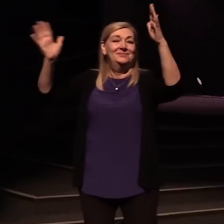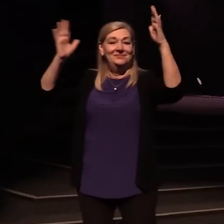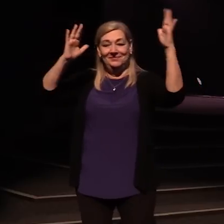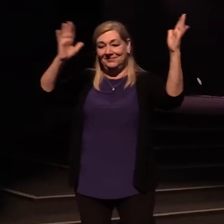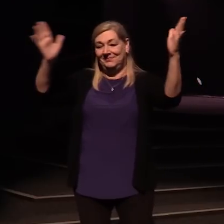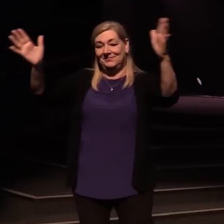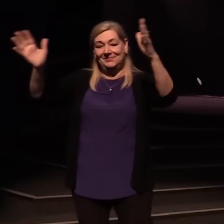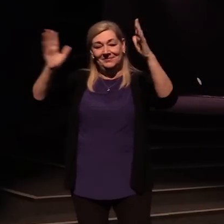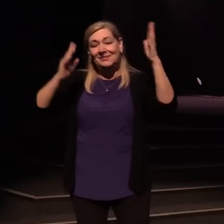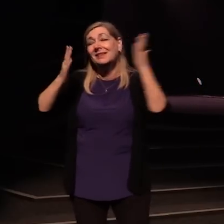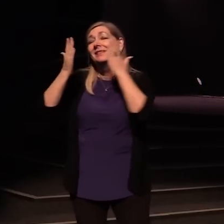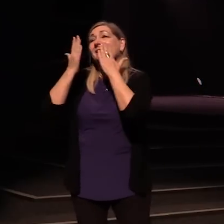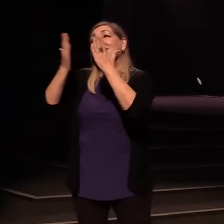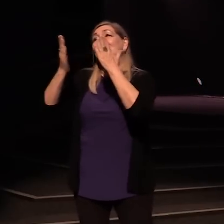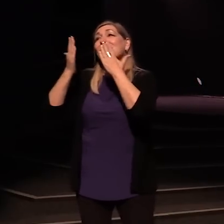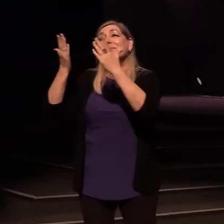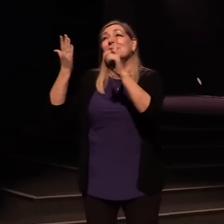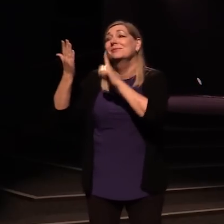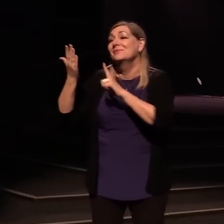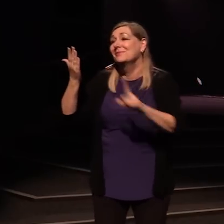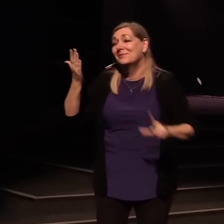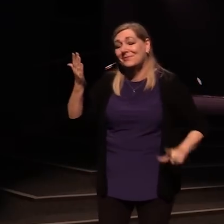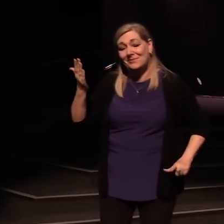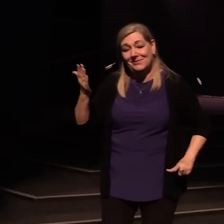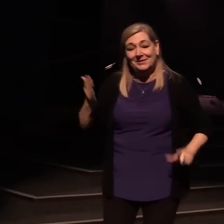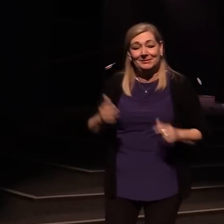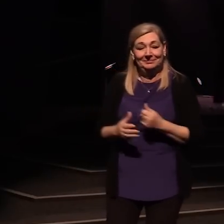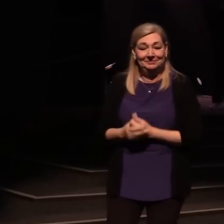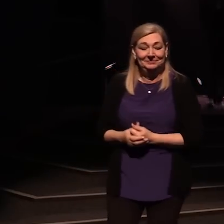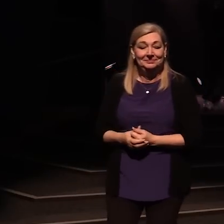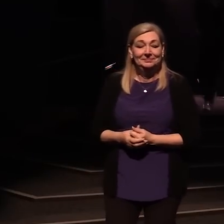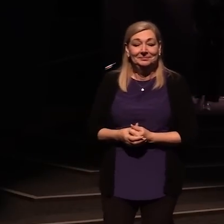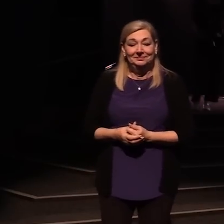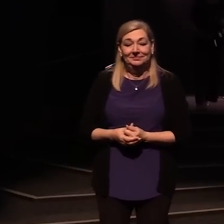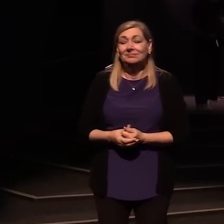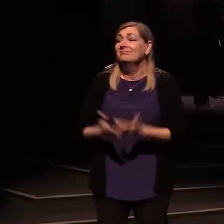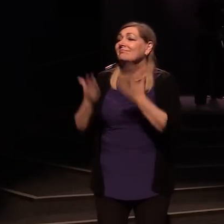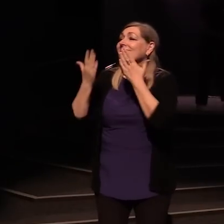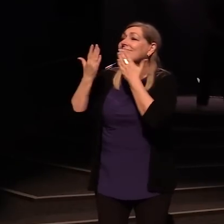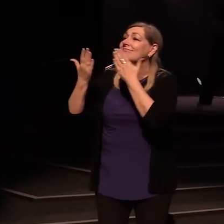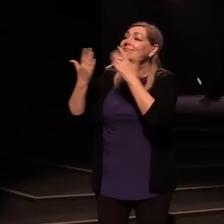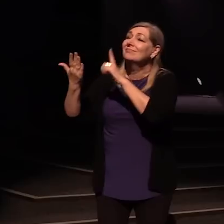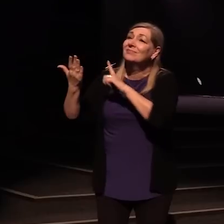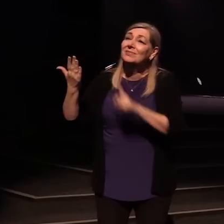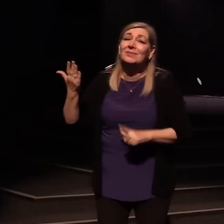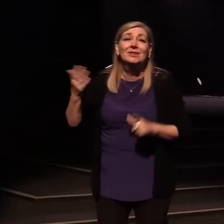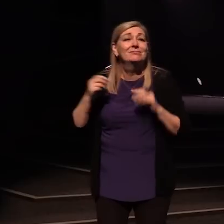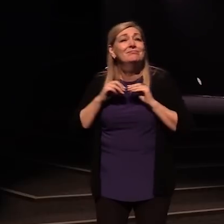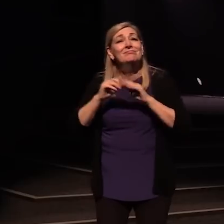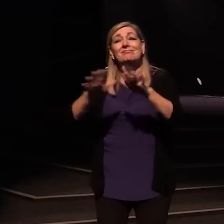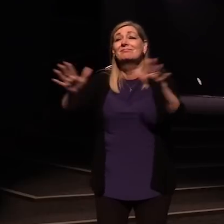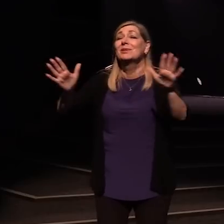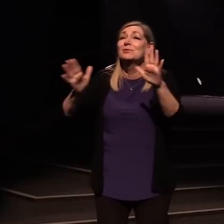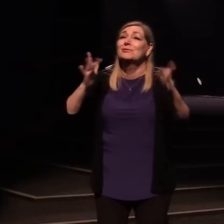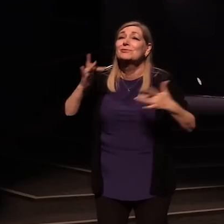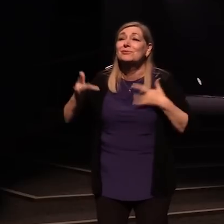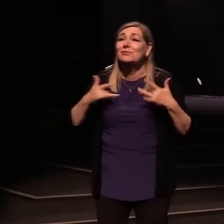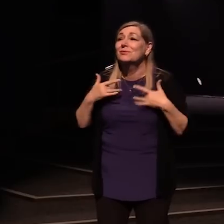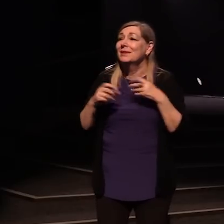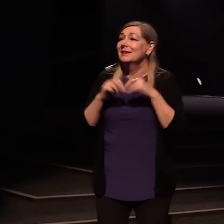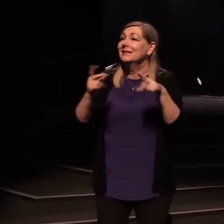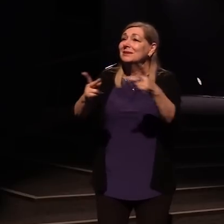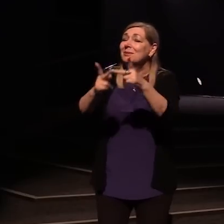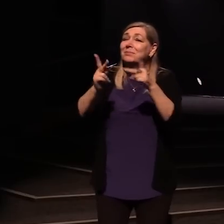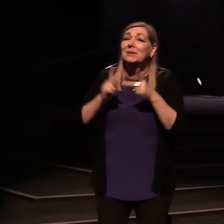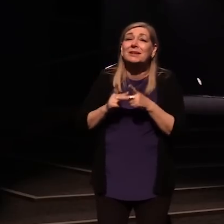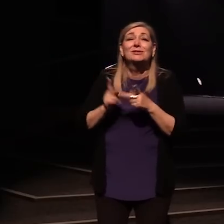Thank you, Lord, for your joy in this place. Jesus,